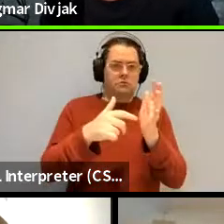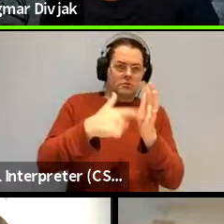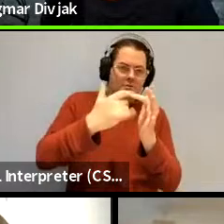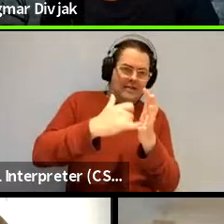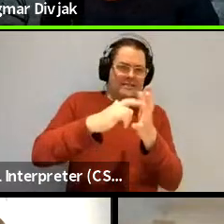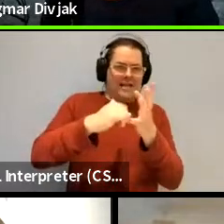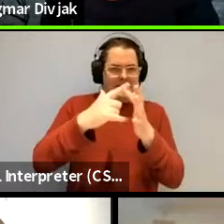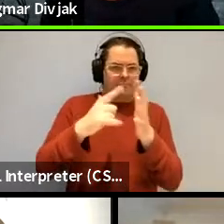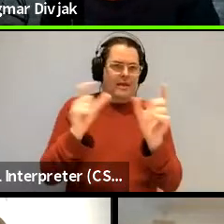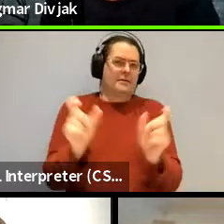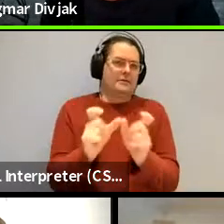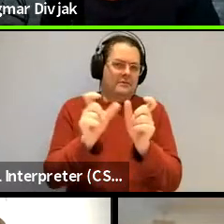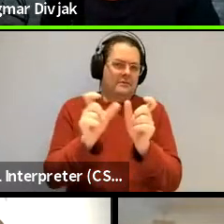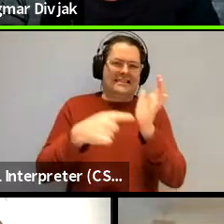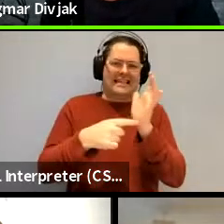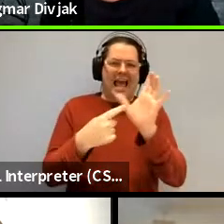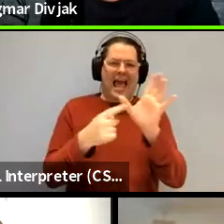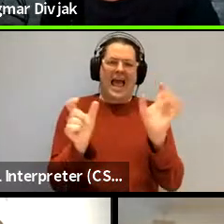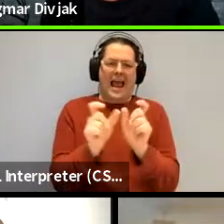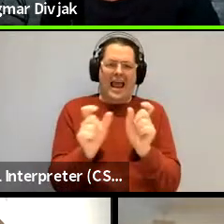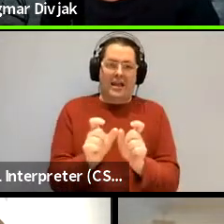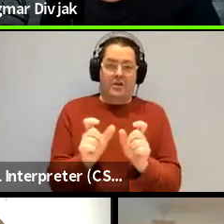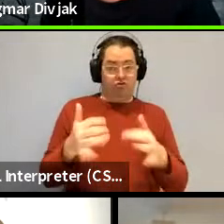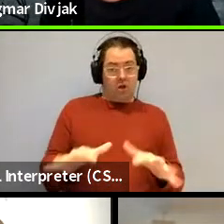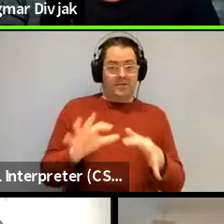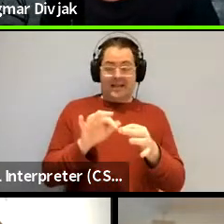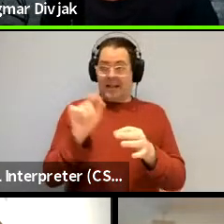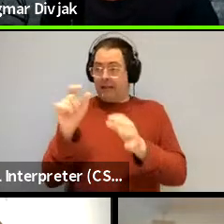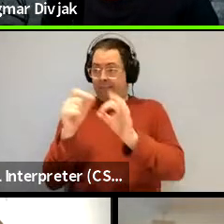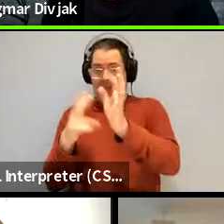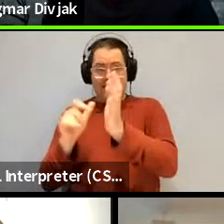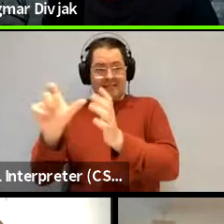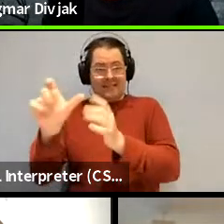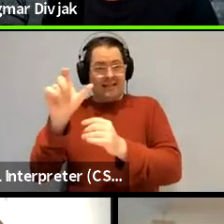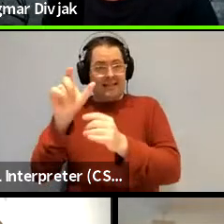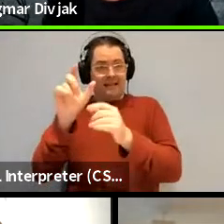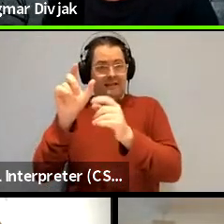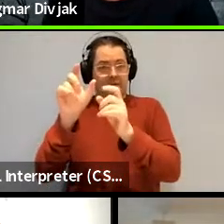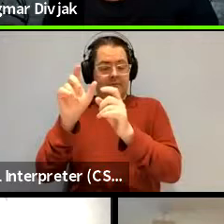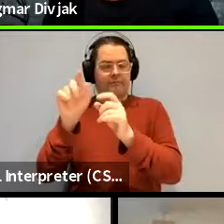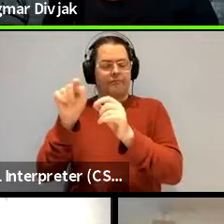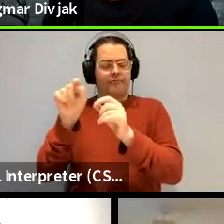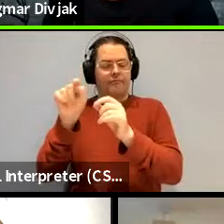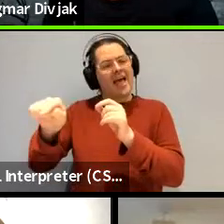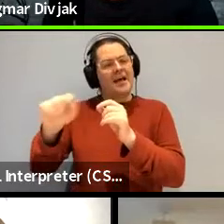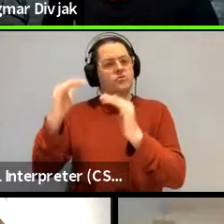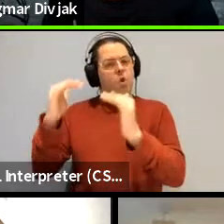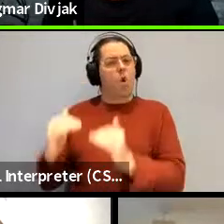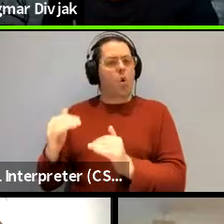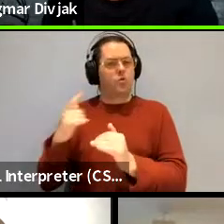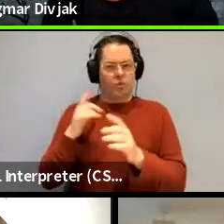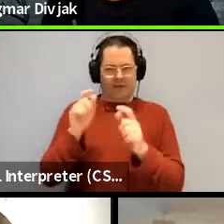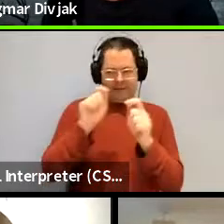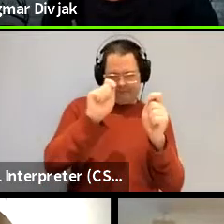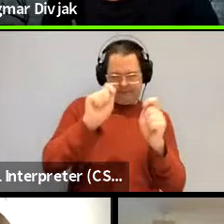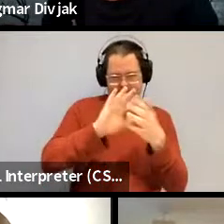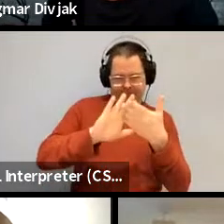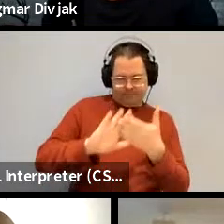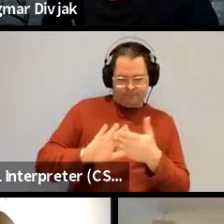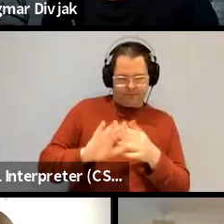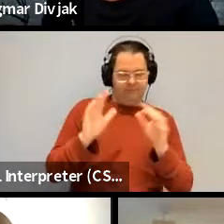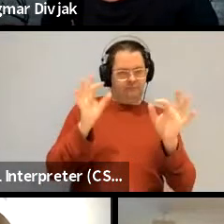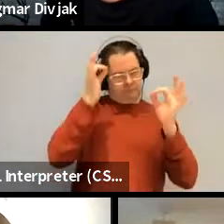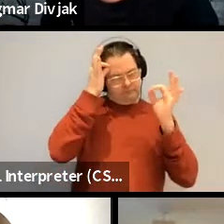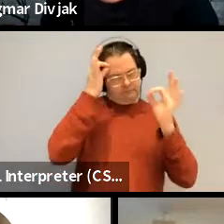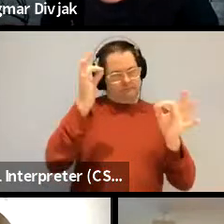combinations just using the the raw annotation from the bnc gave a much lower um accuracy score oh